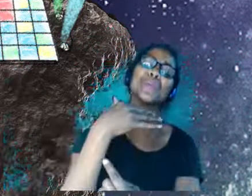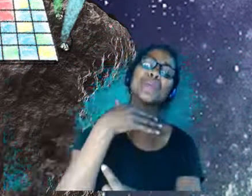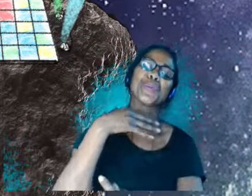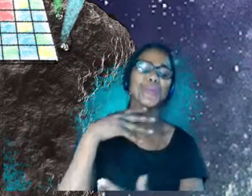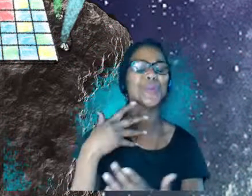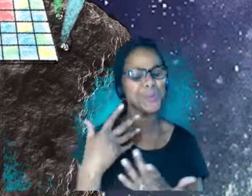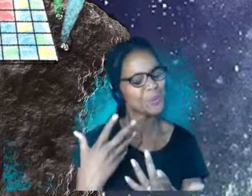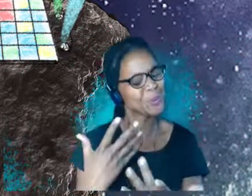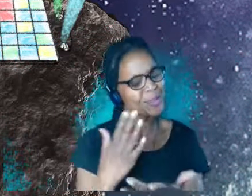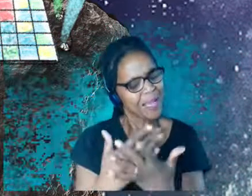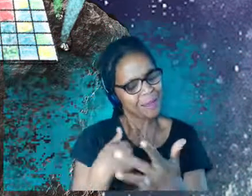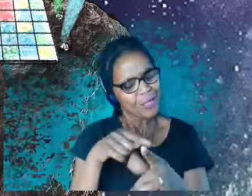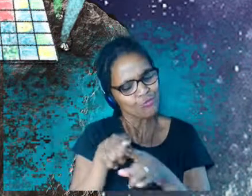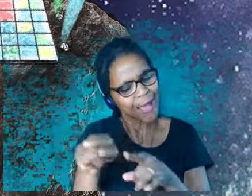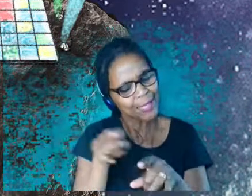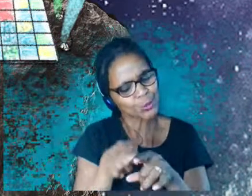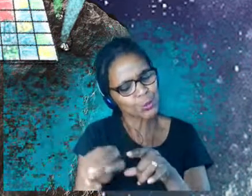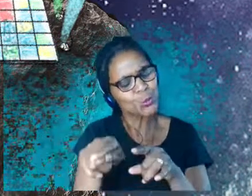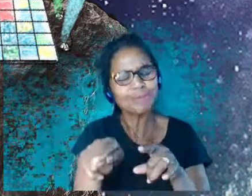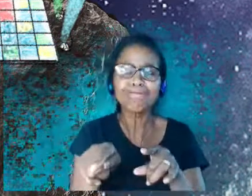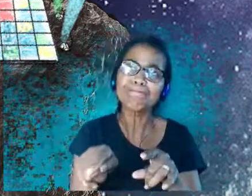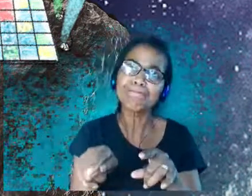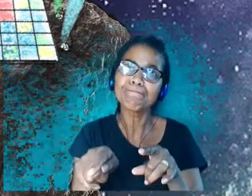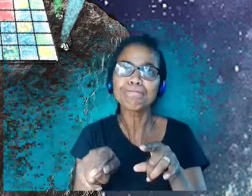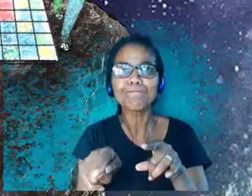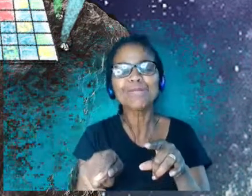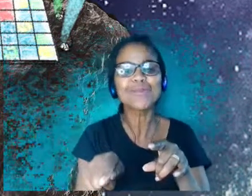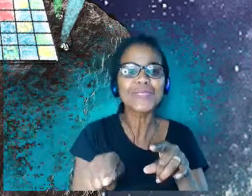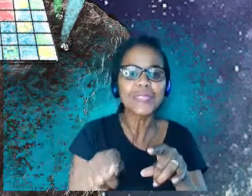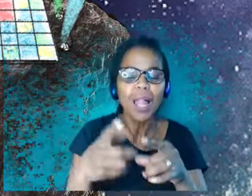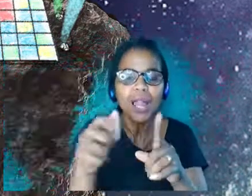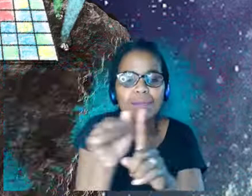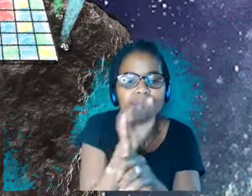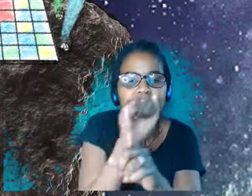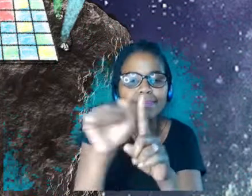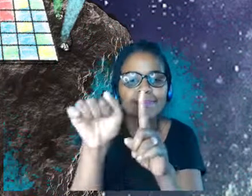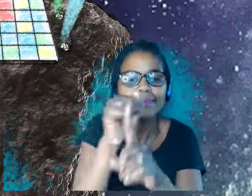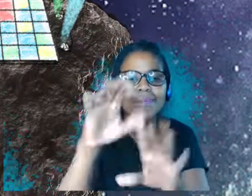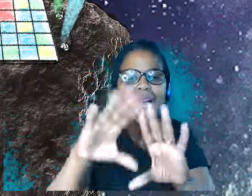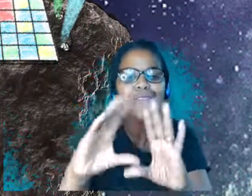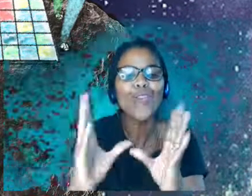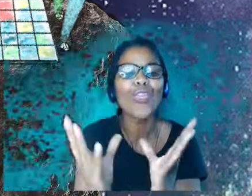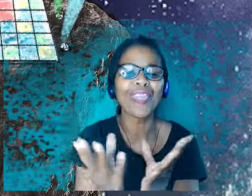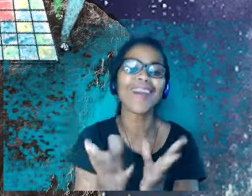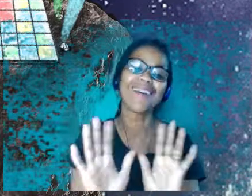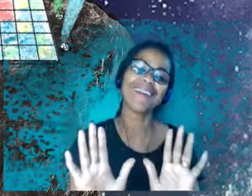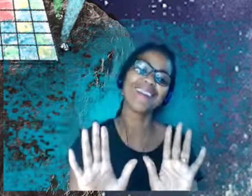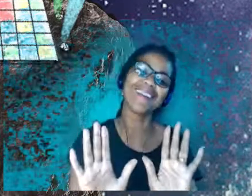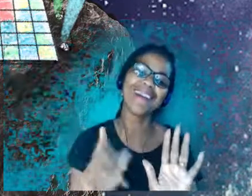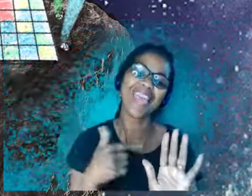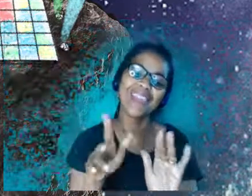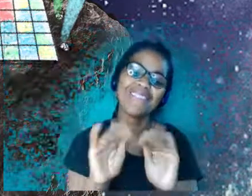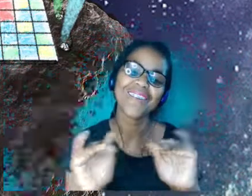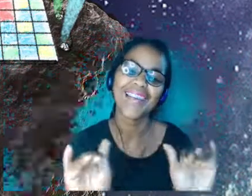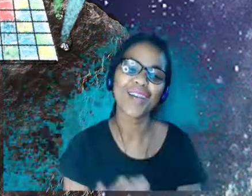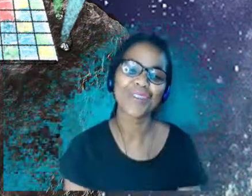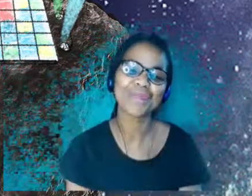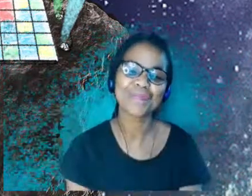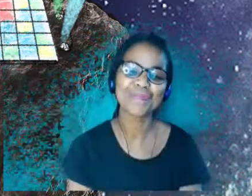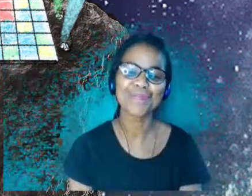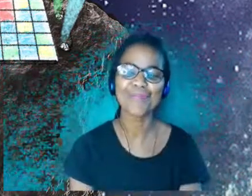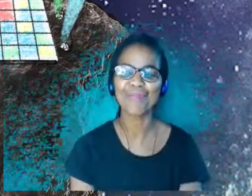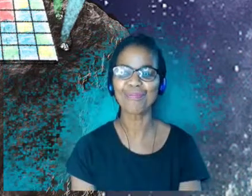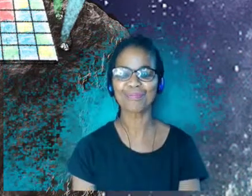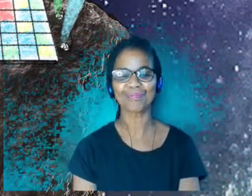cross the T's and dot the I's as best I could. And I just like to add,